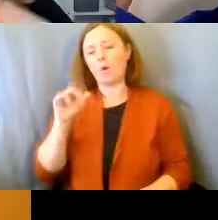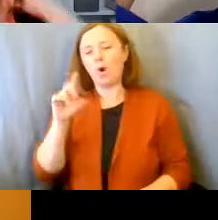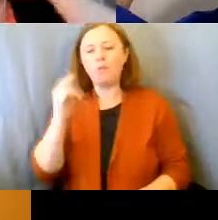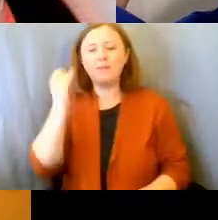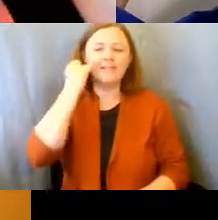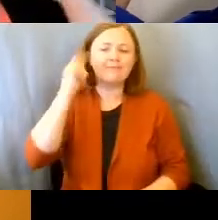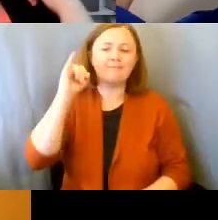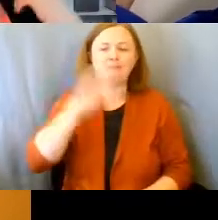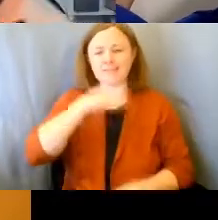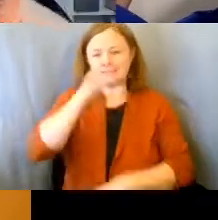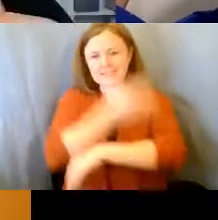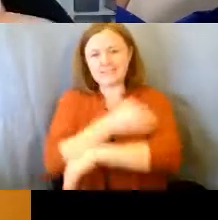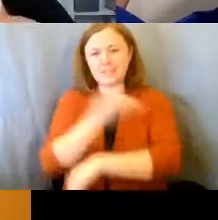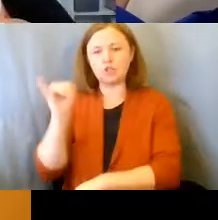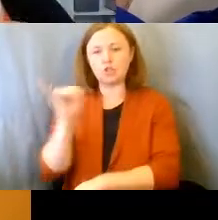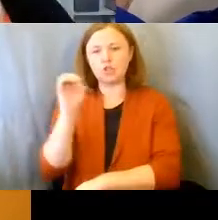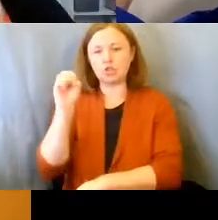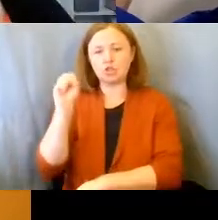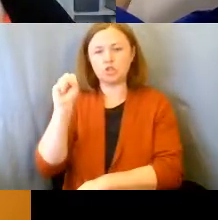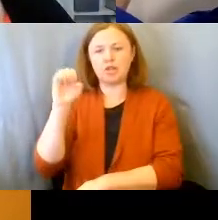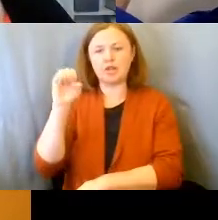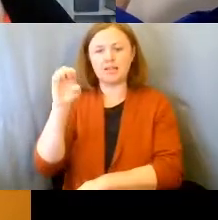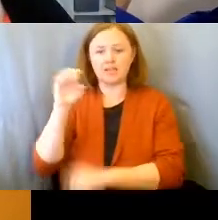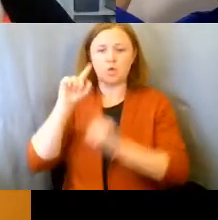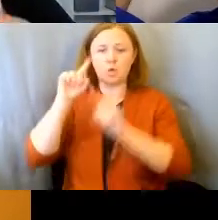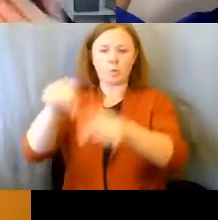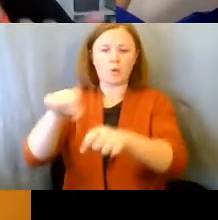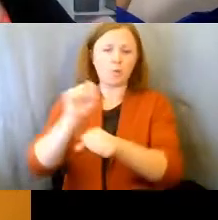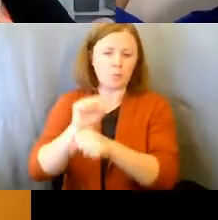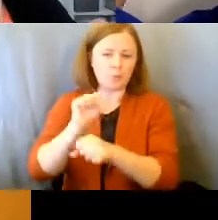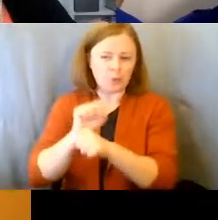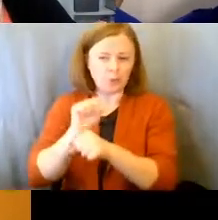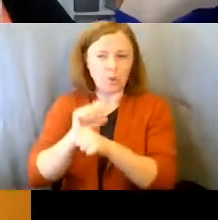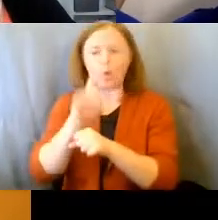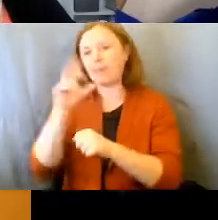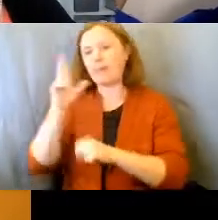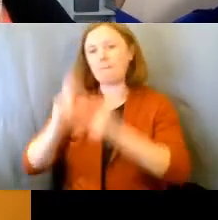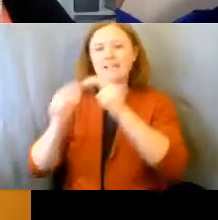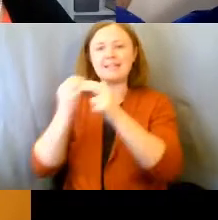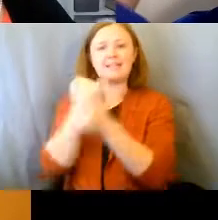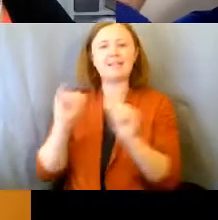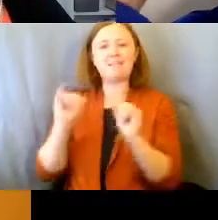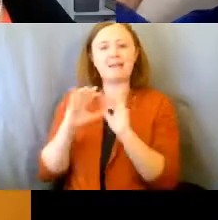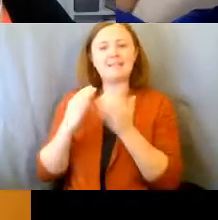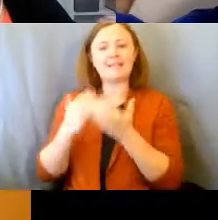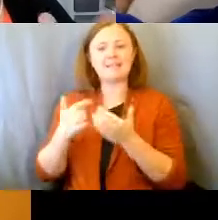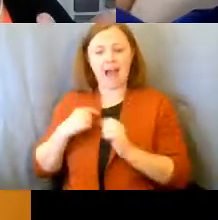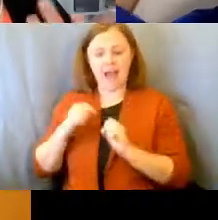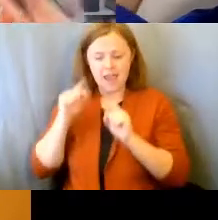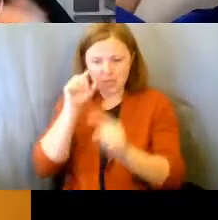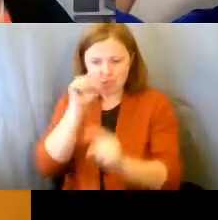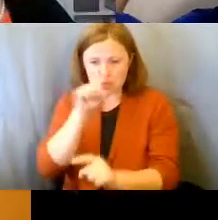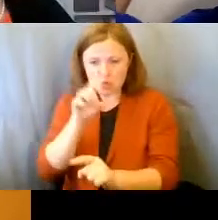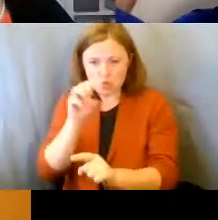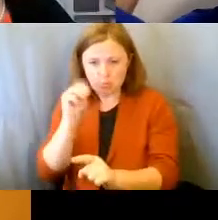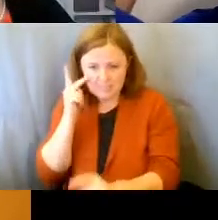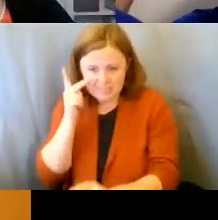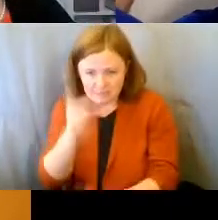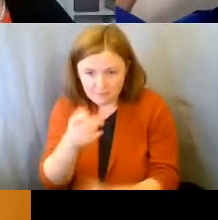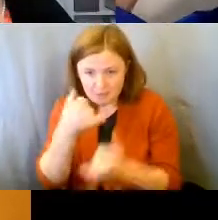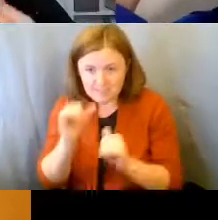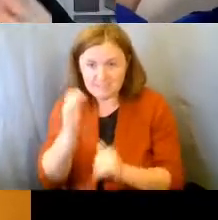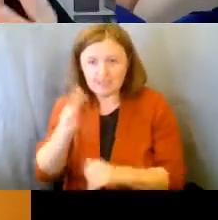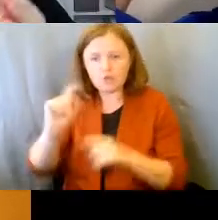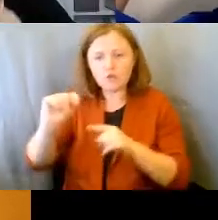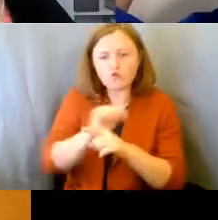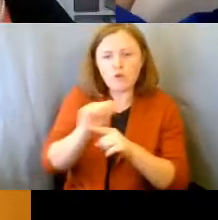Jesse was at Innovative at the Building Independence class, I could zoom in on the app and see if he was still in the